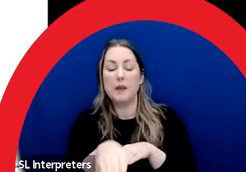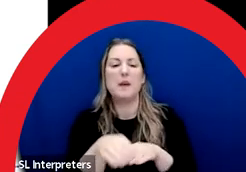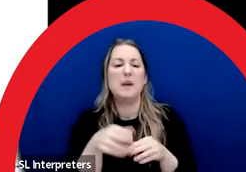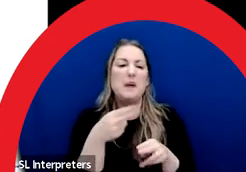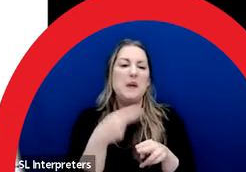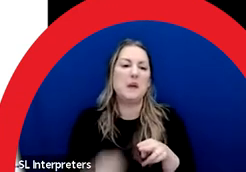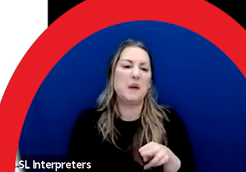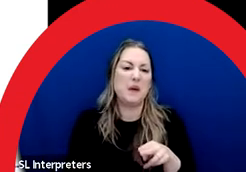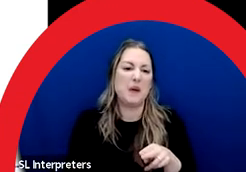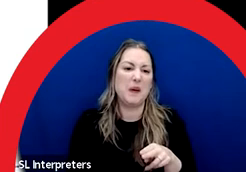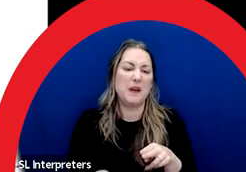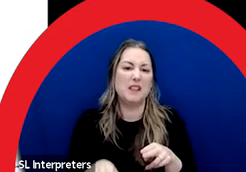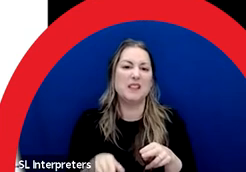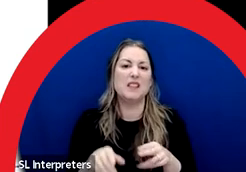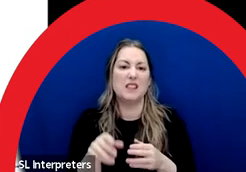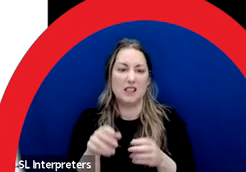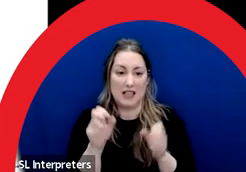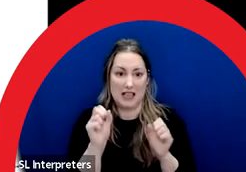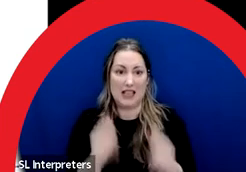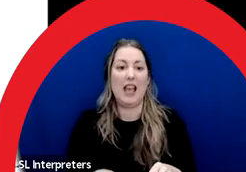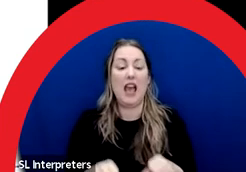an area of 4,800 square feet.